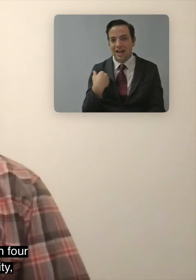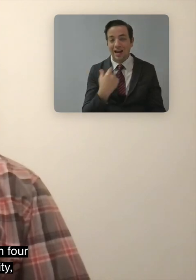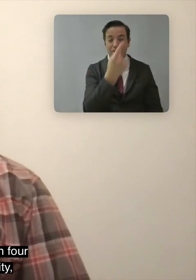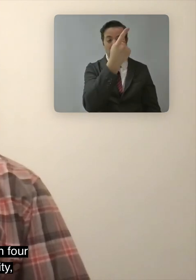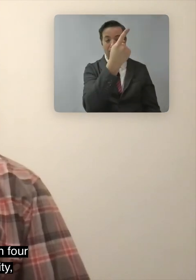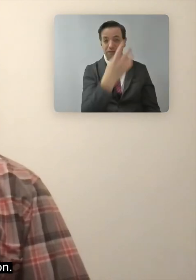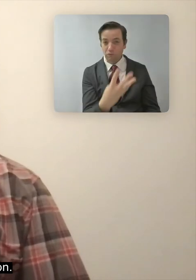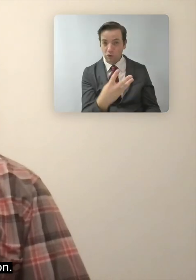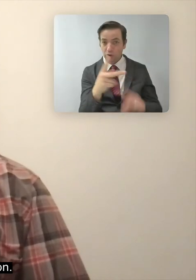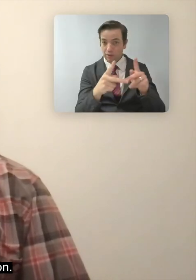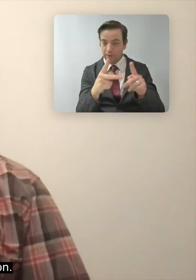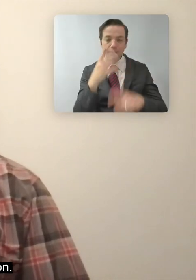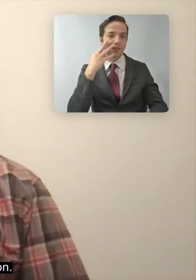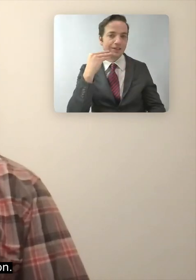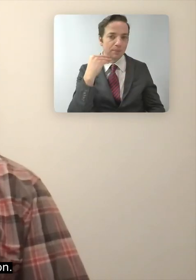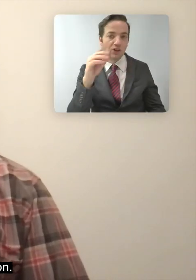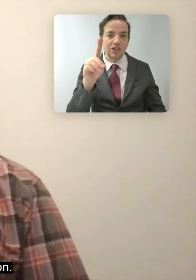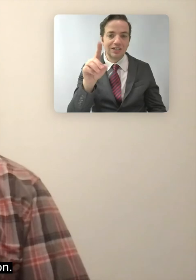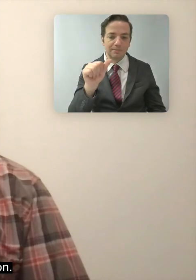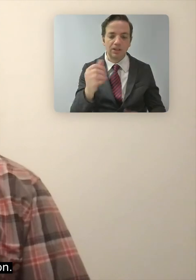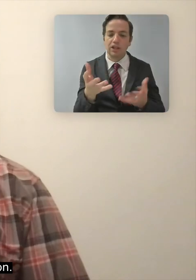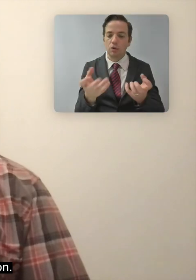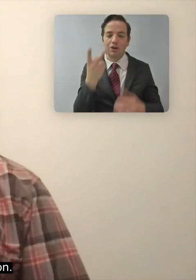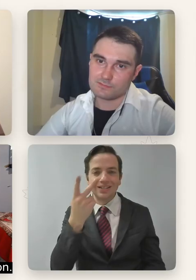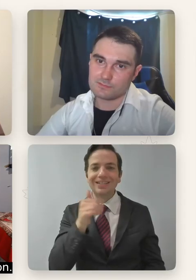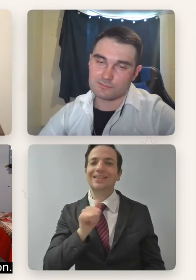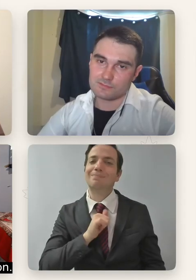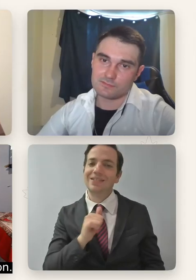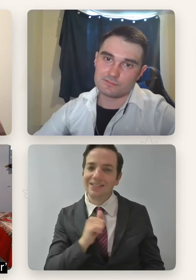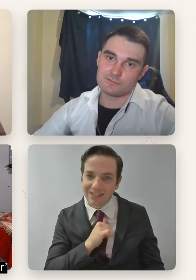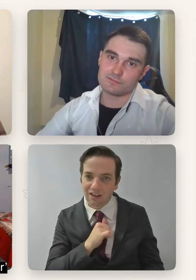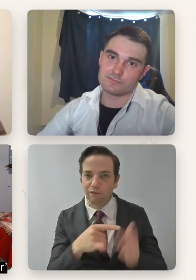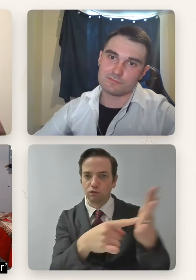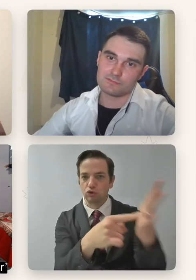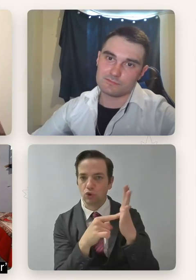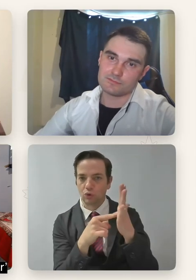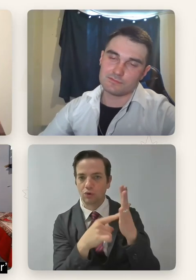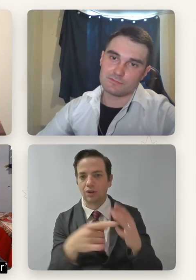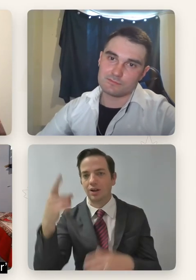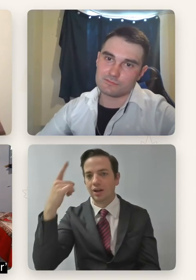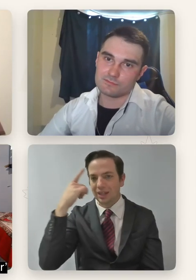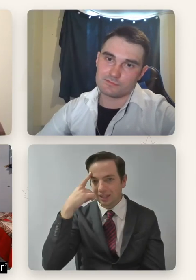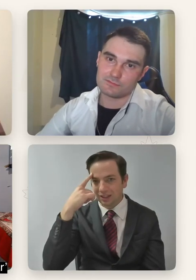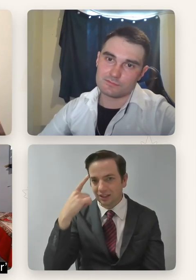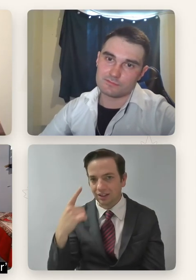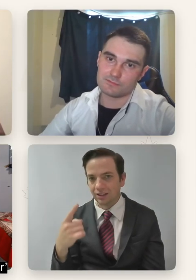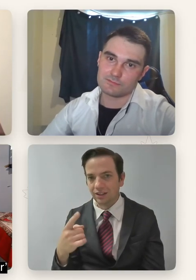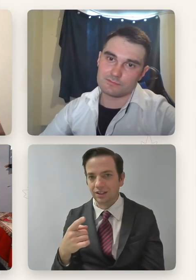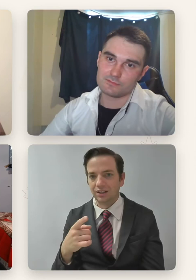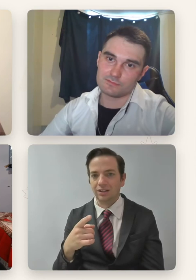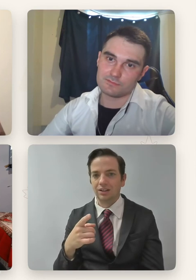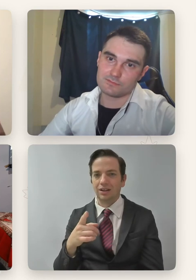with a disability, they do want to see the authentic representation. I think the days of like cripping up for Oscar